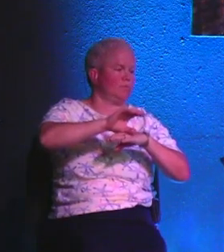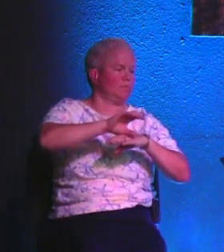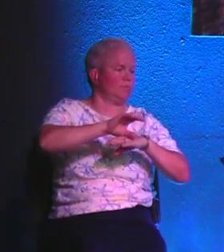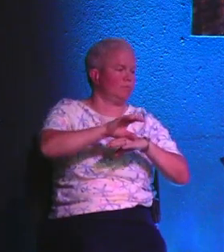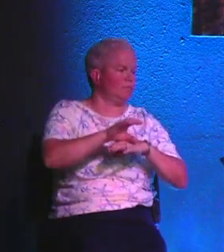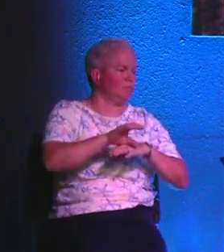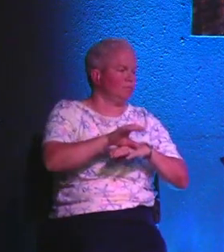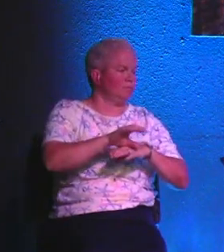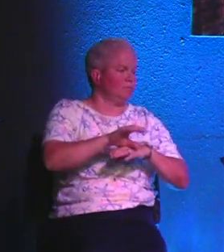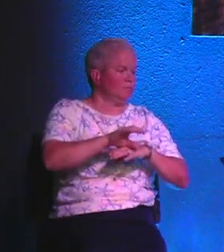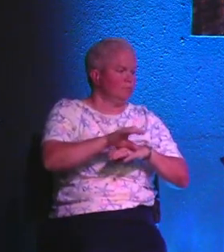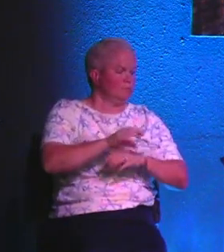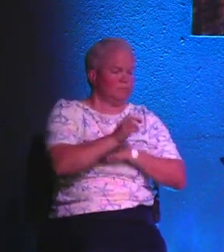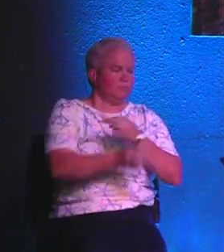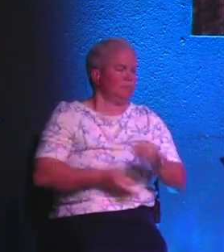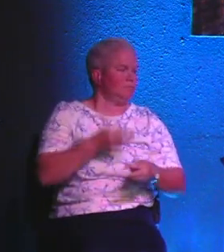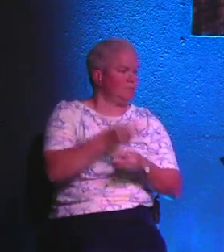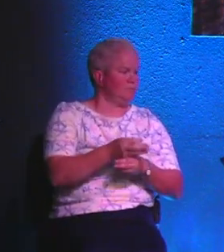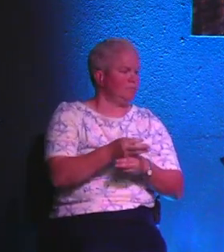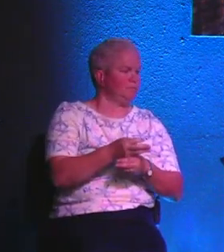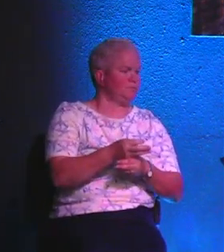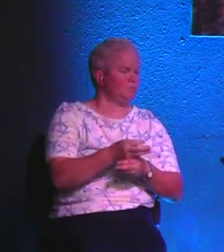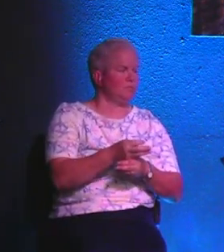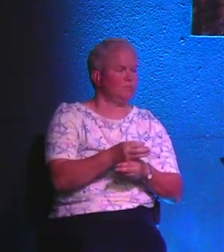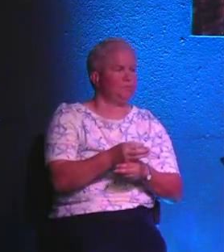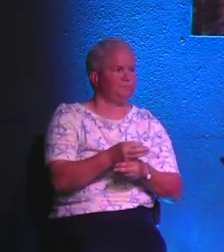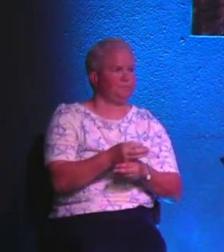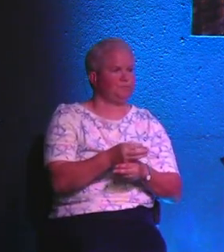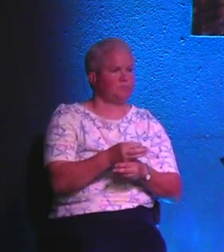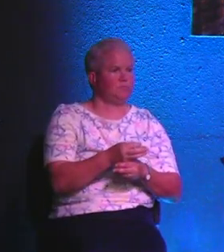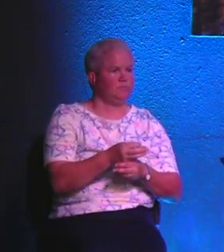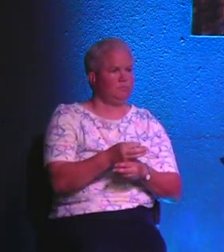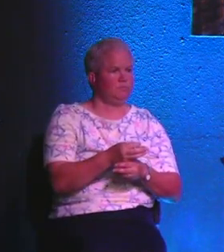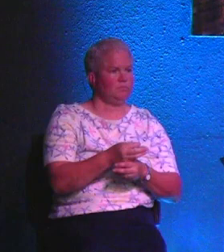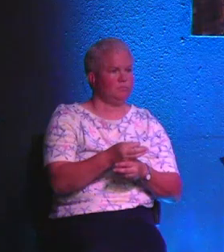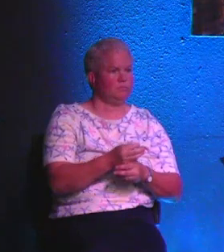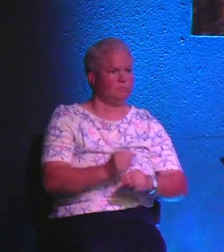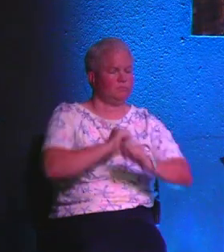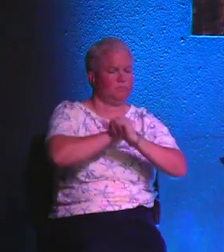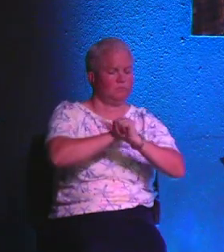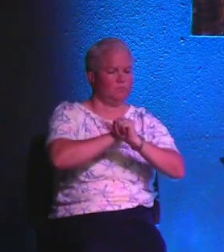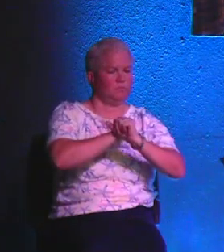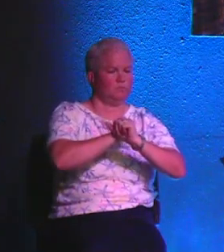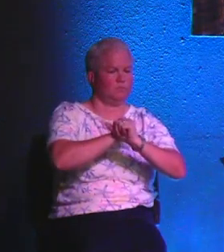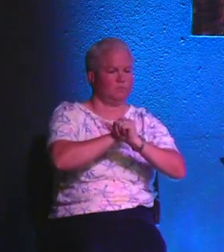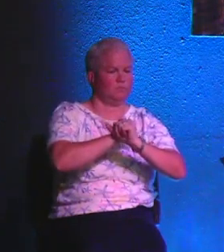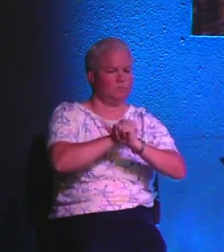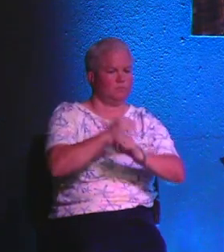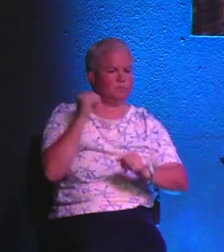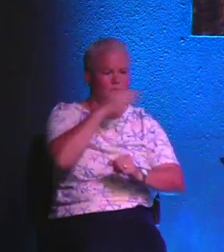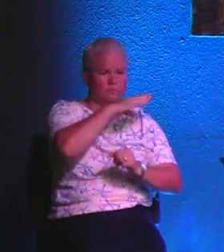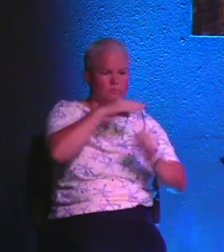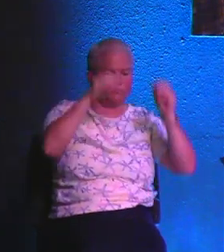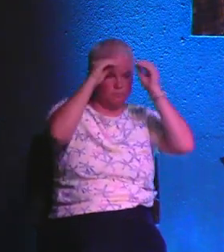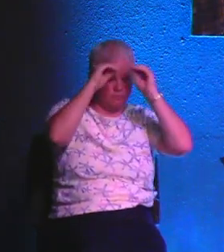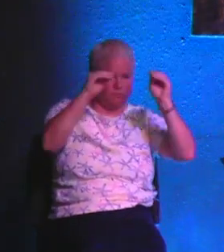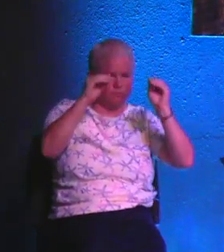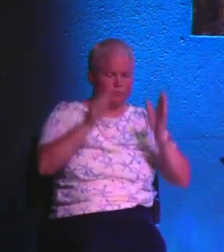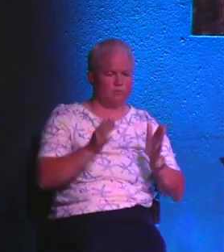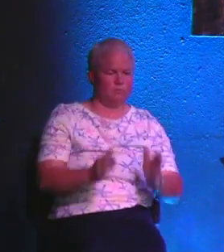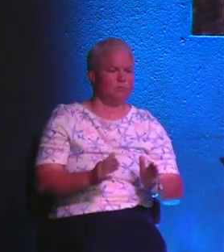the realities of this world, we too need to be on guard against the false teachers